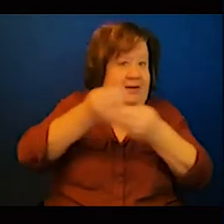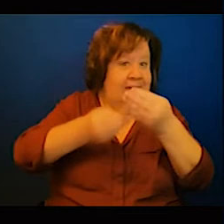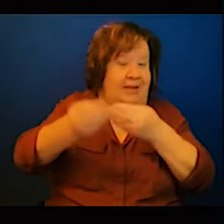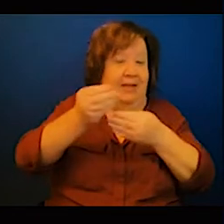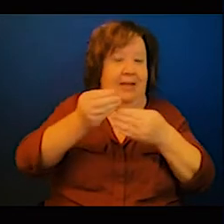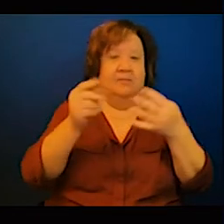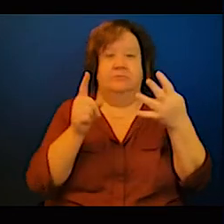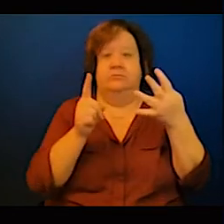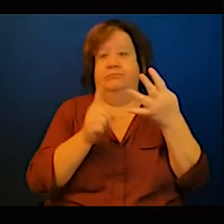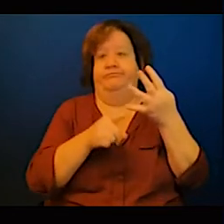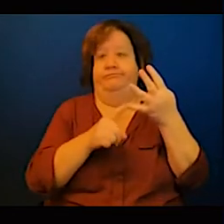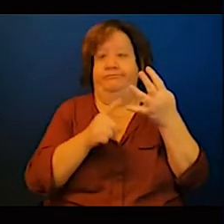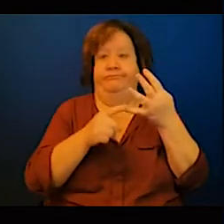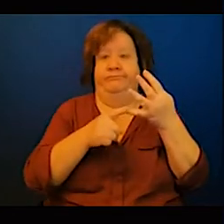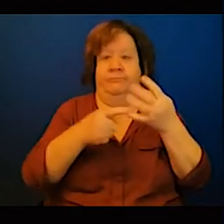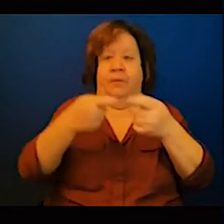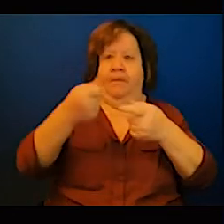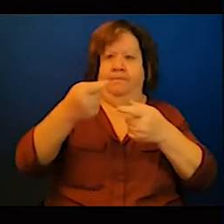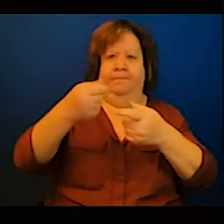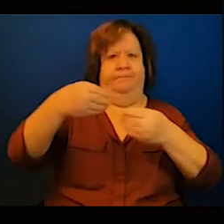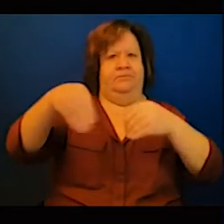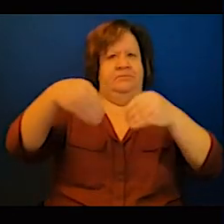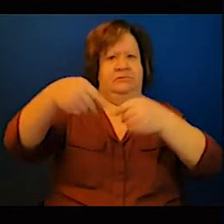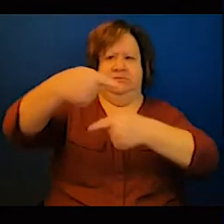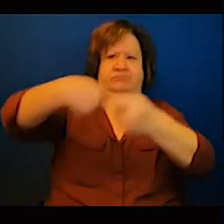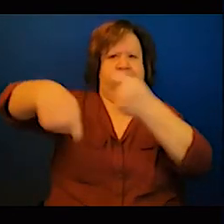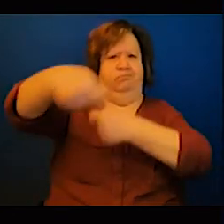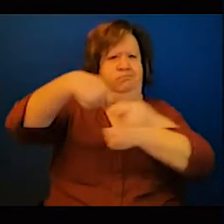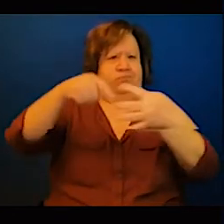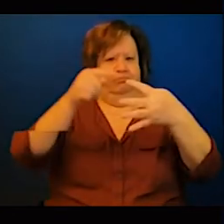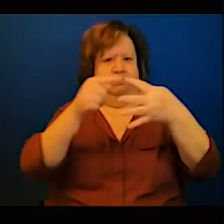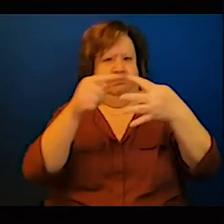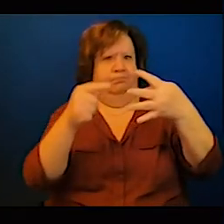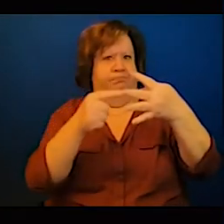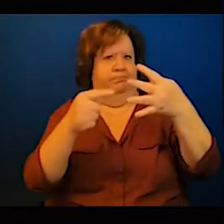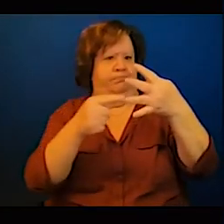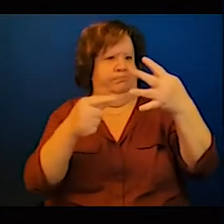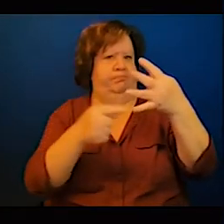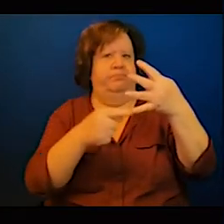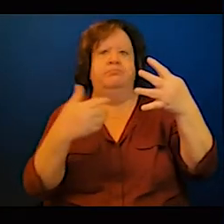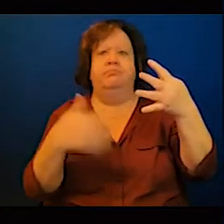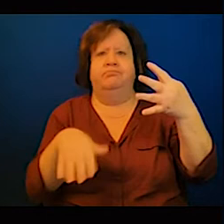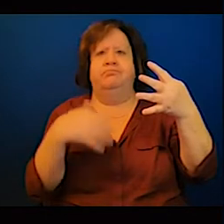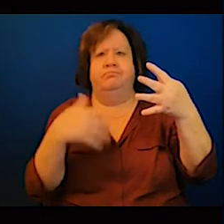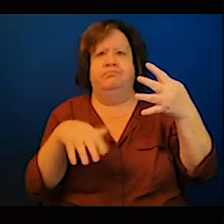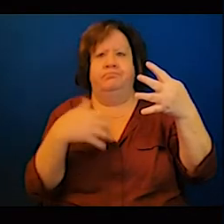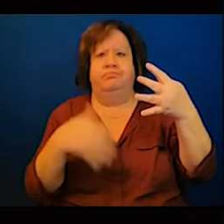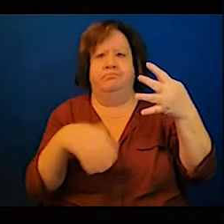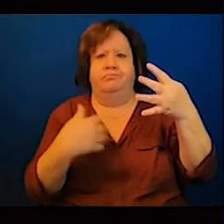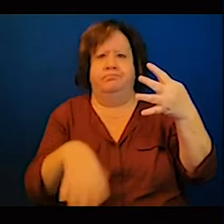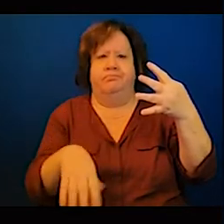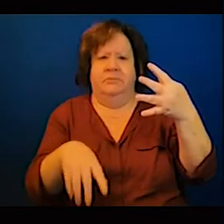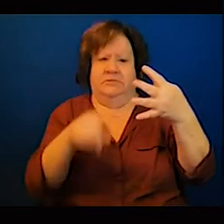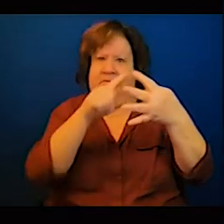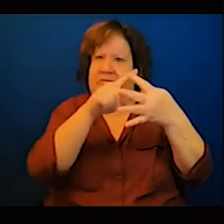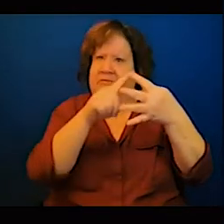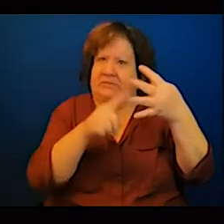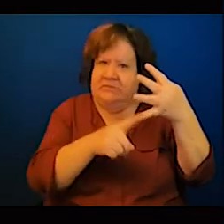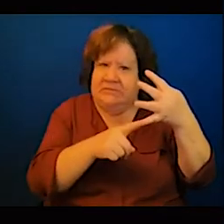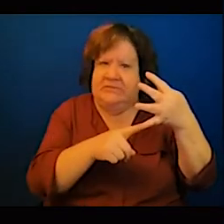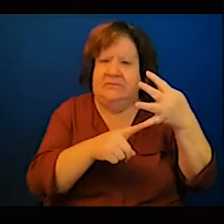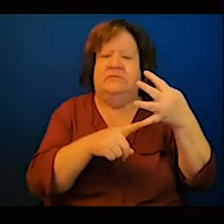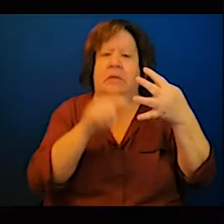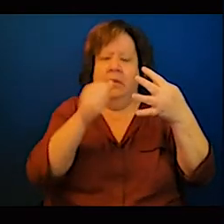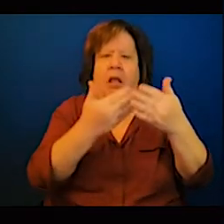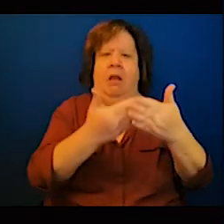that we arrive will maintain 1.5 degrees. A transparency mechanism in pre